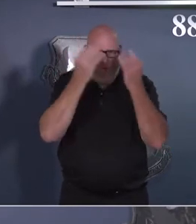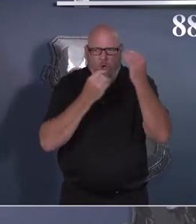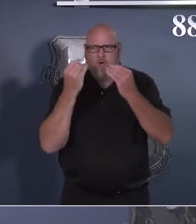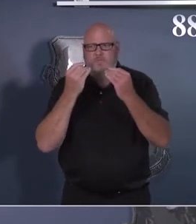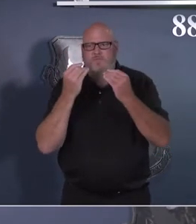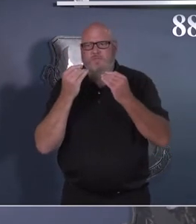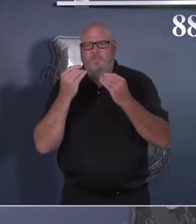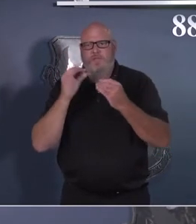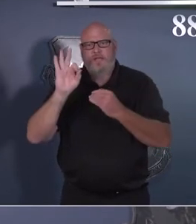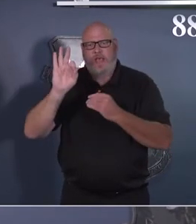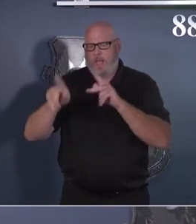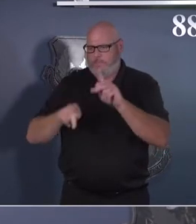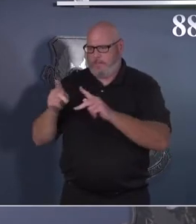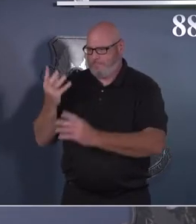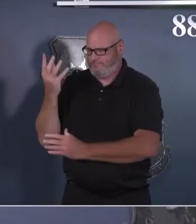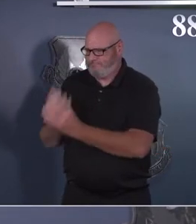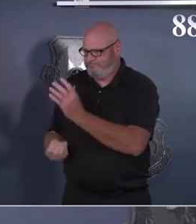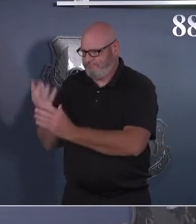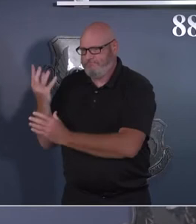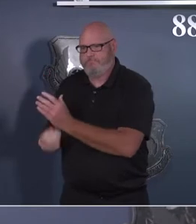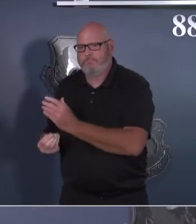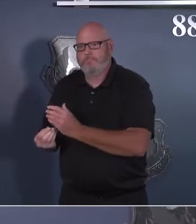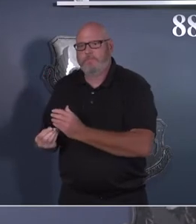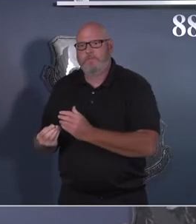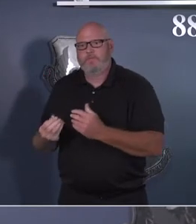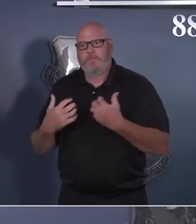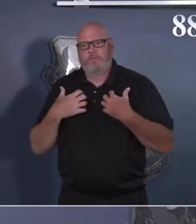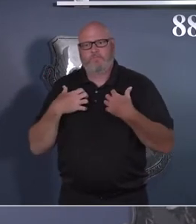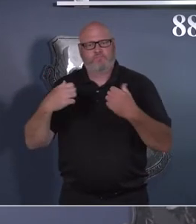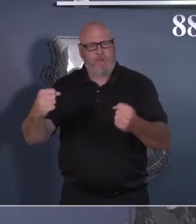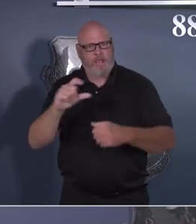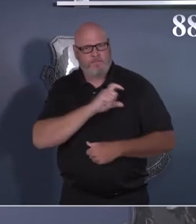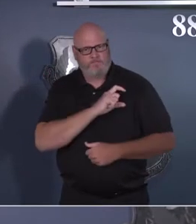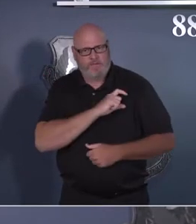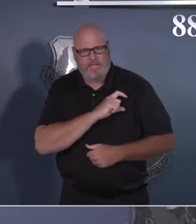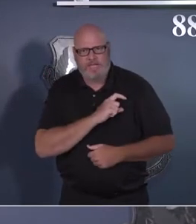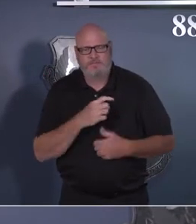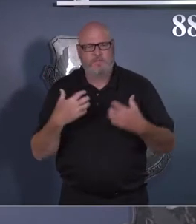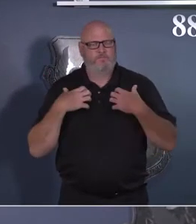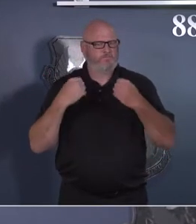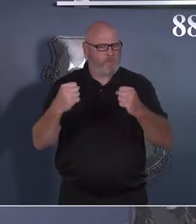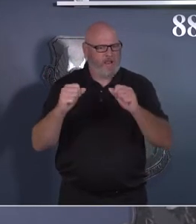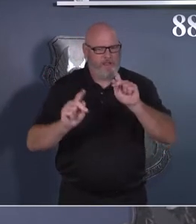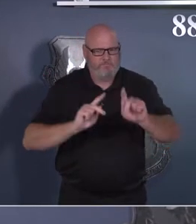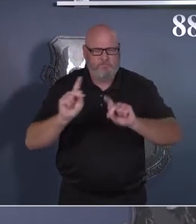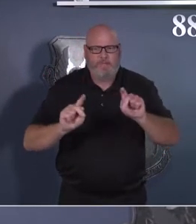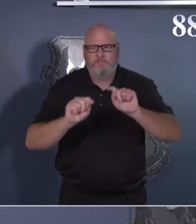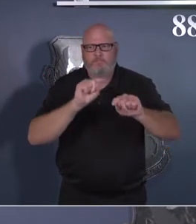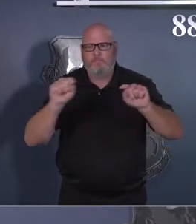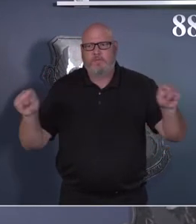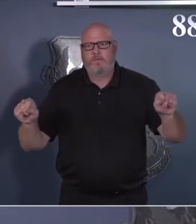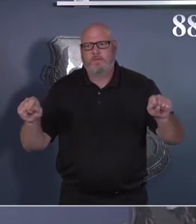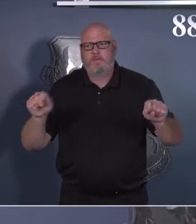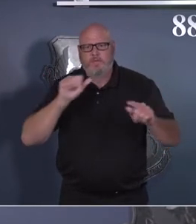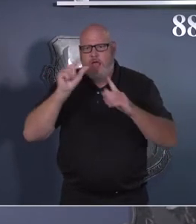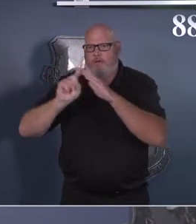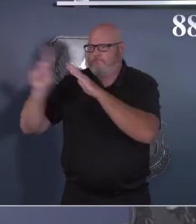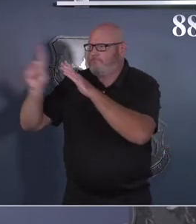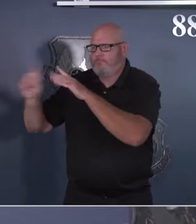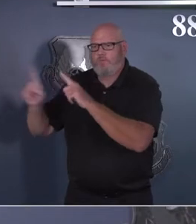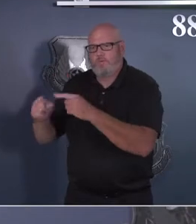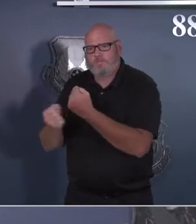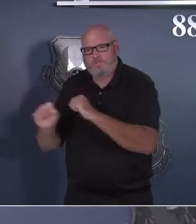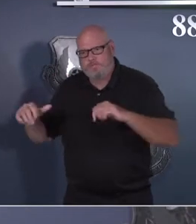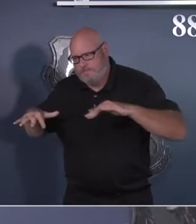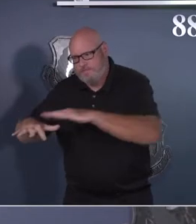brave officers and bystanders that ran to the fight, that stepped up to the challenge, that ended this